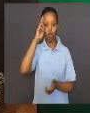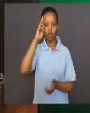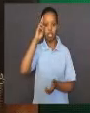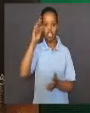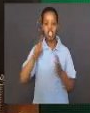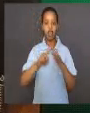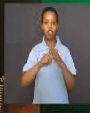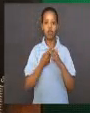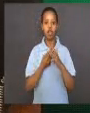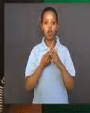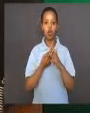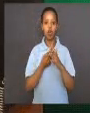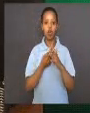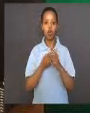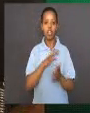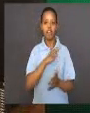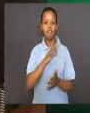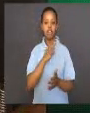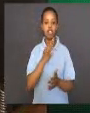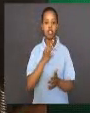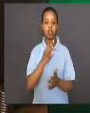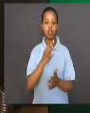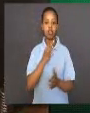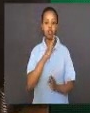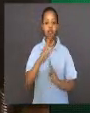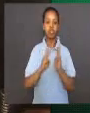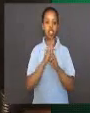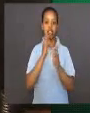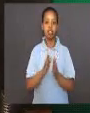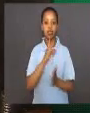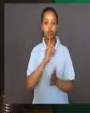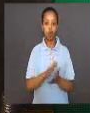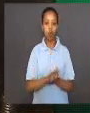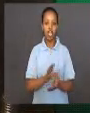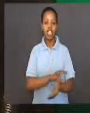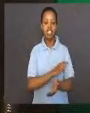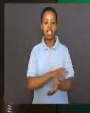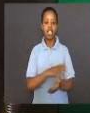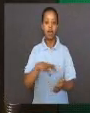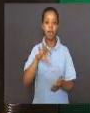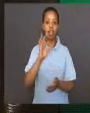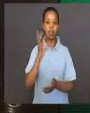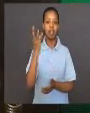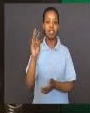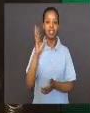who was the first person to identify a cell in